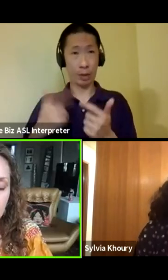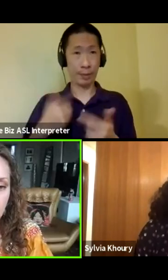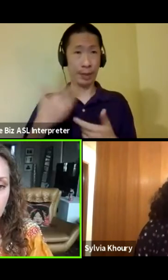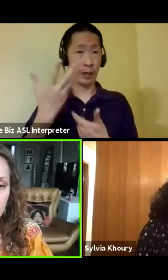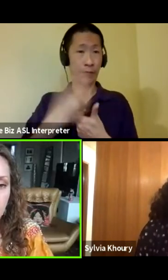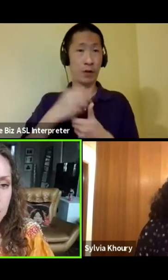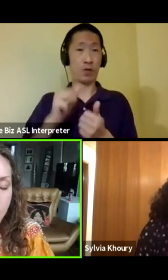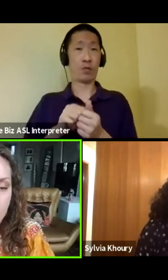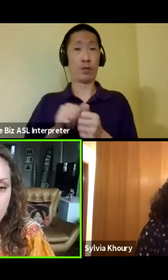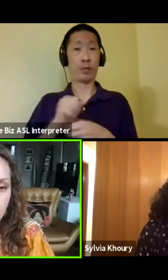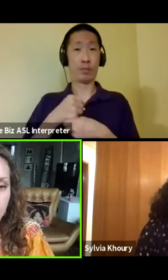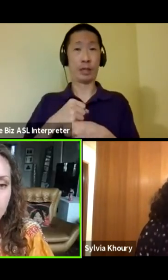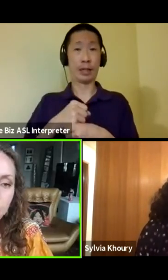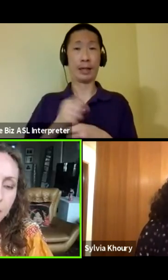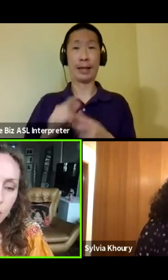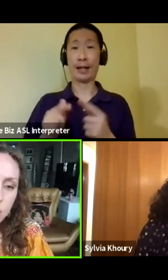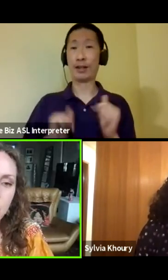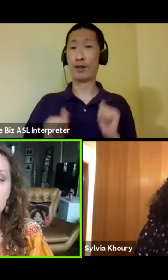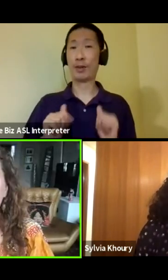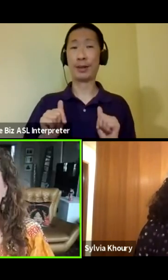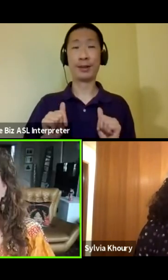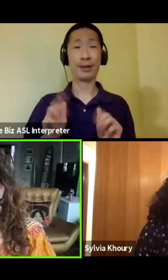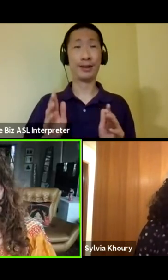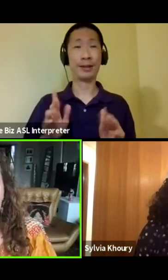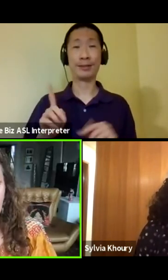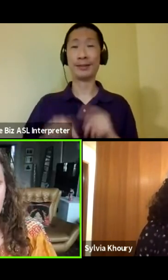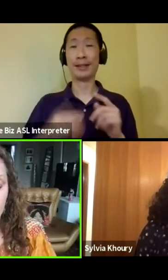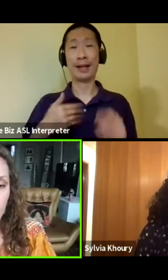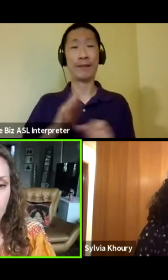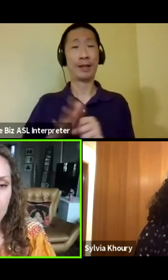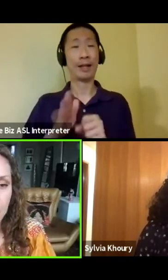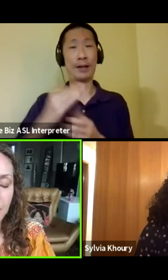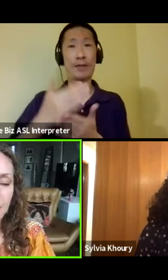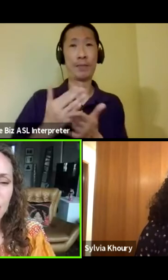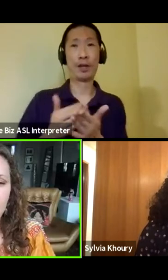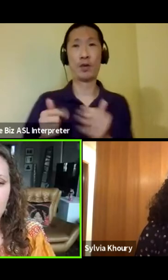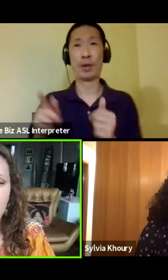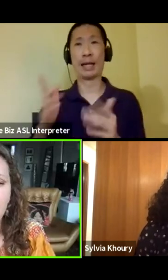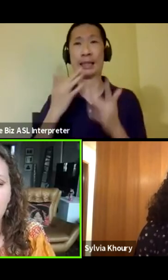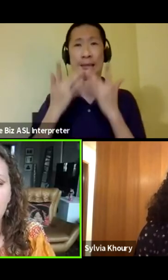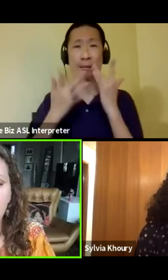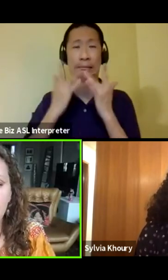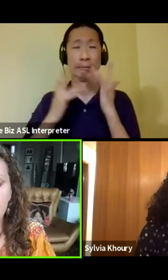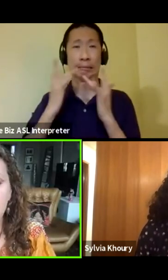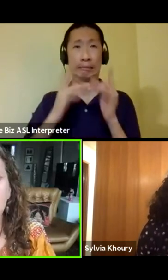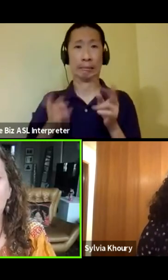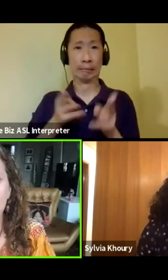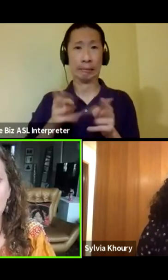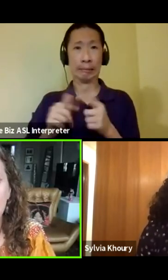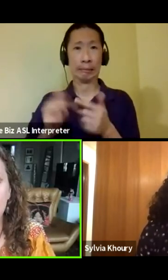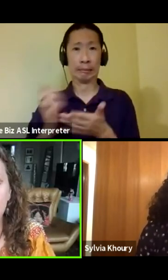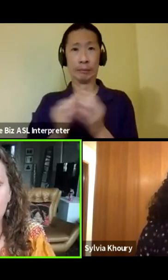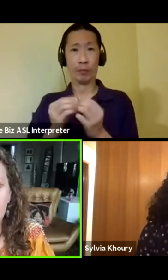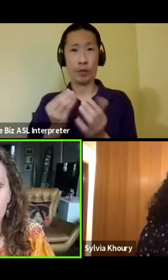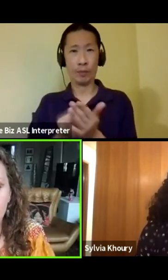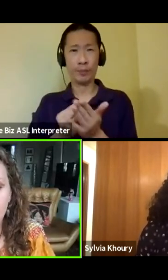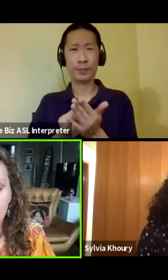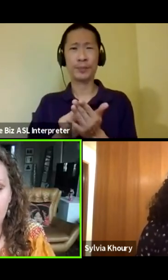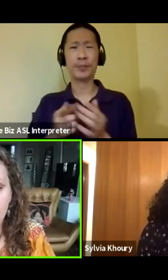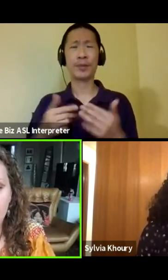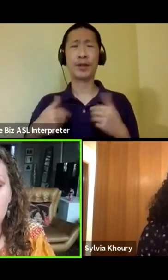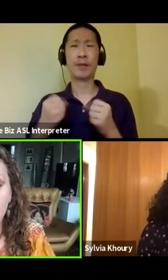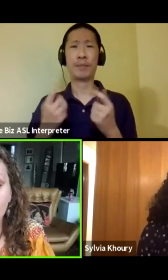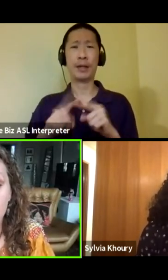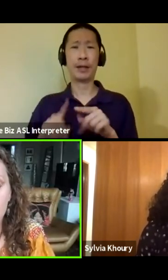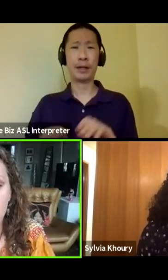theaters couldn't come up with the budget or like he had to go scramble. So it's, it, it, it's many levels that